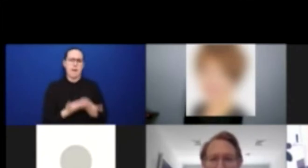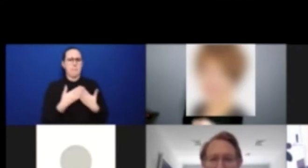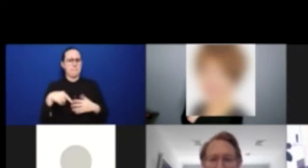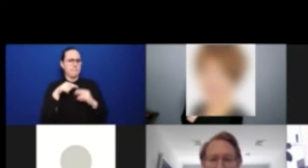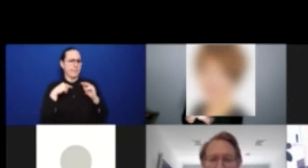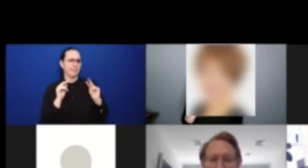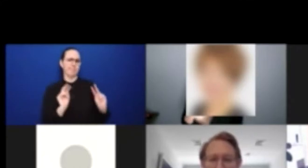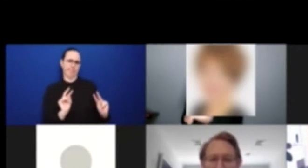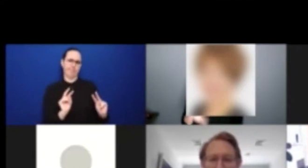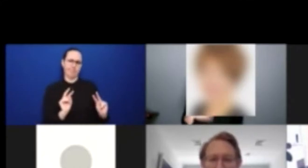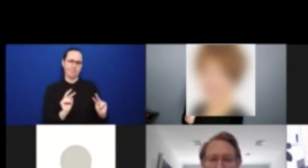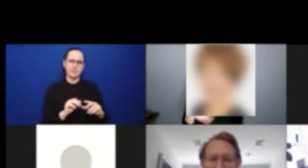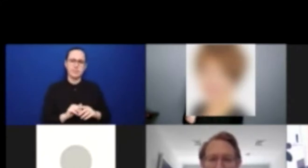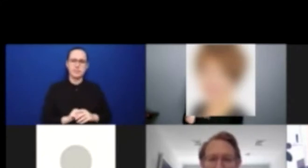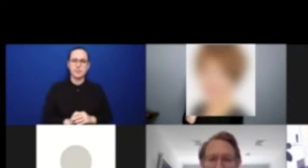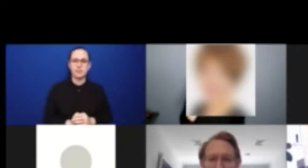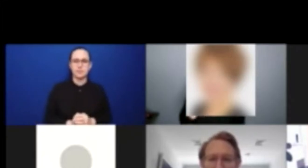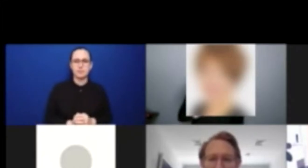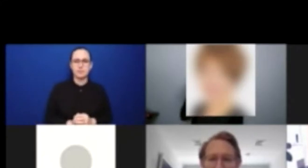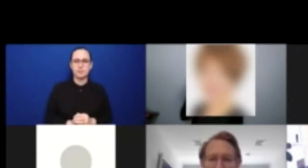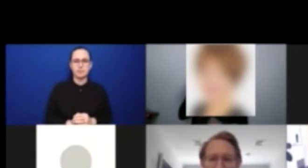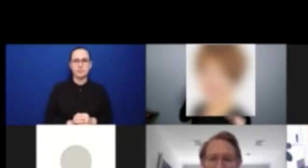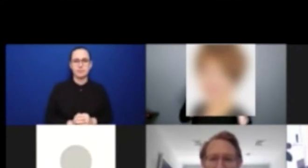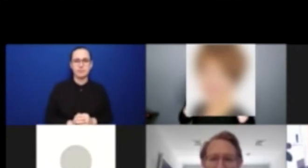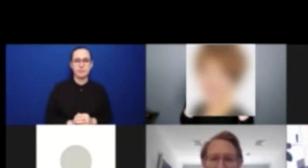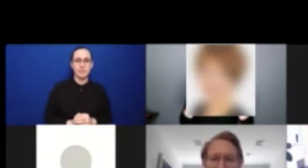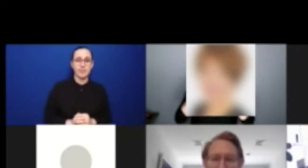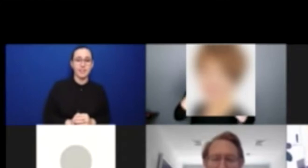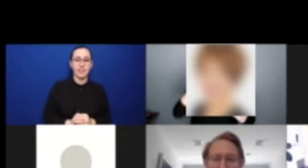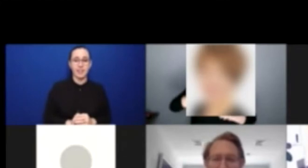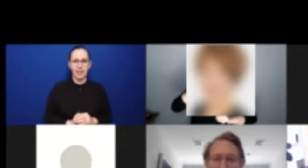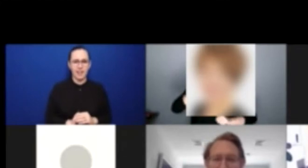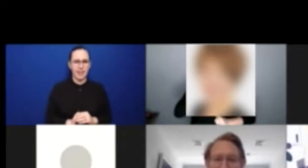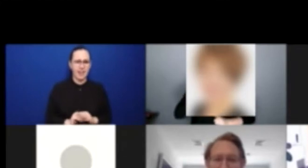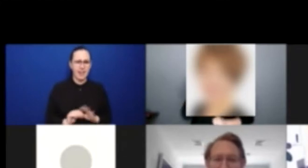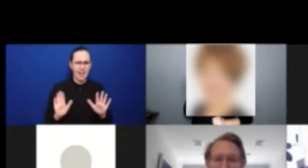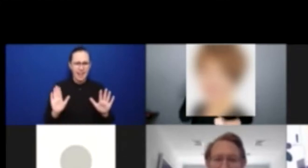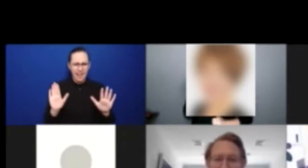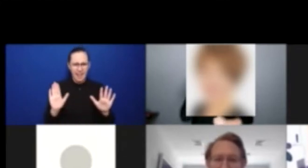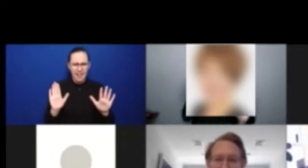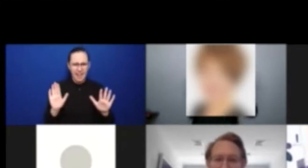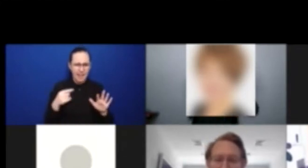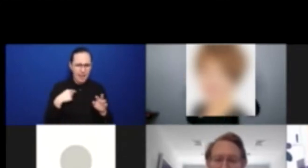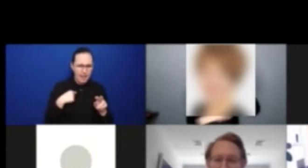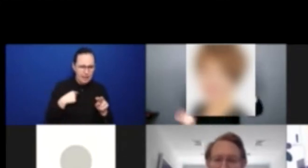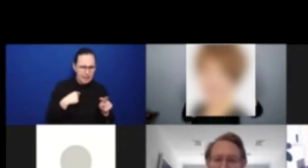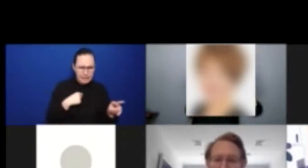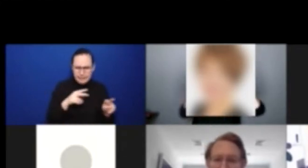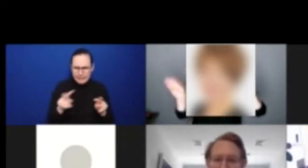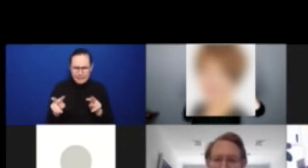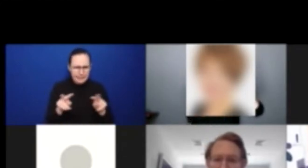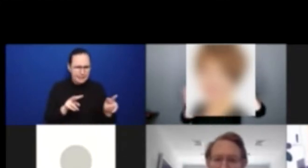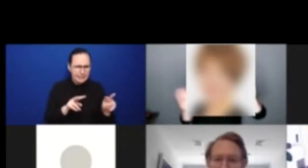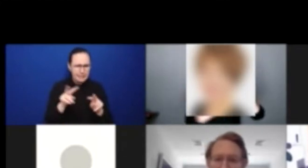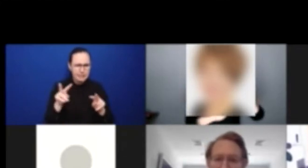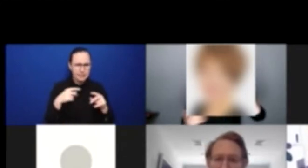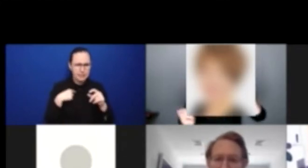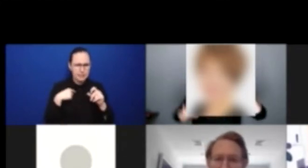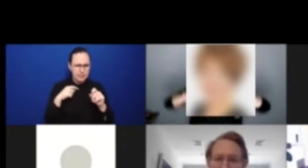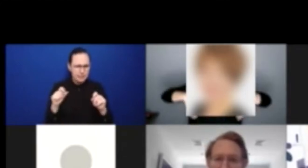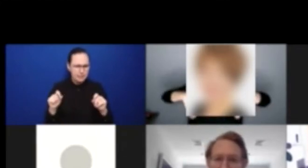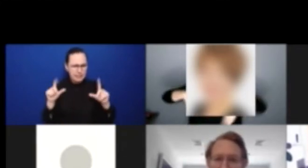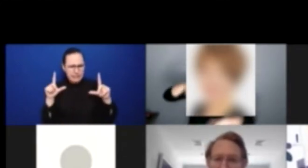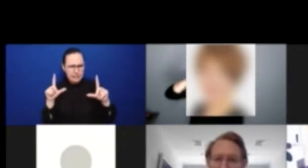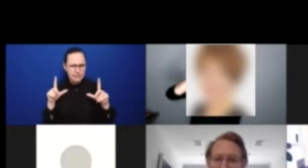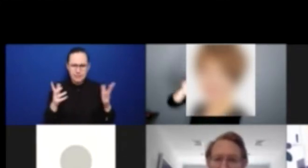I'm sorry. I'm just trying to locate myself on the Zoom screen here. I haven't been able to find Janet. Something